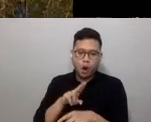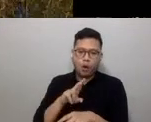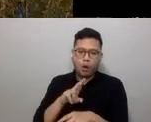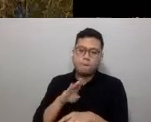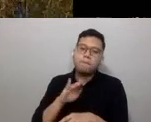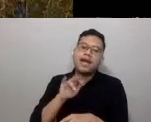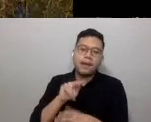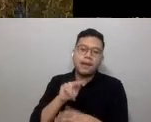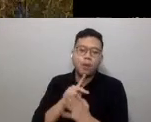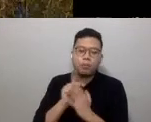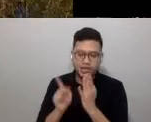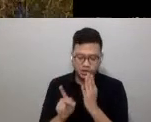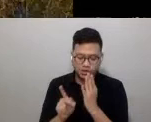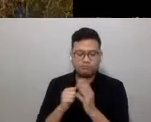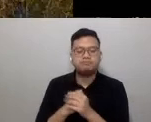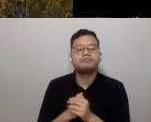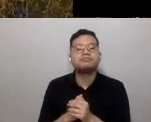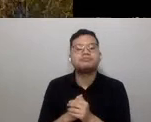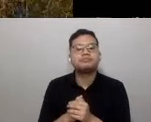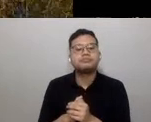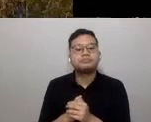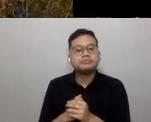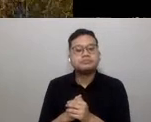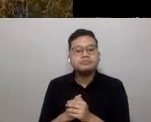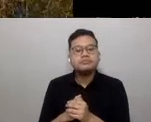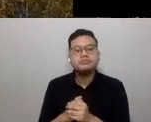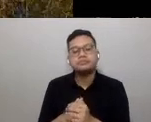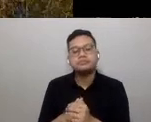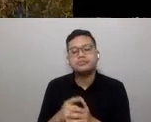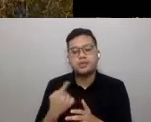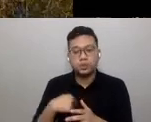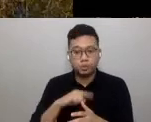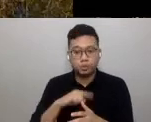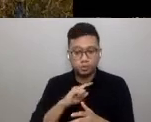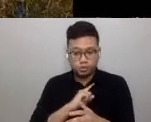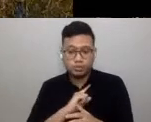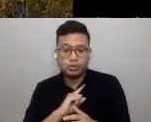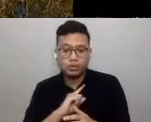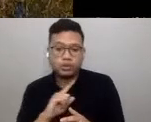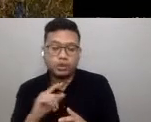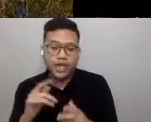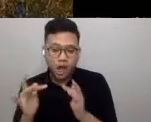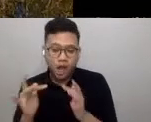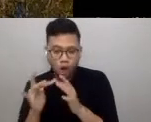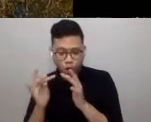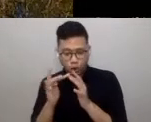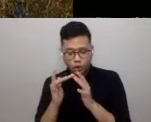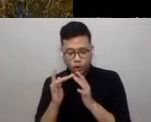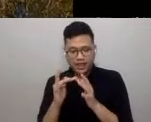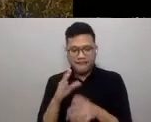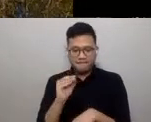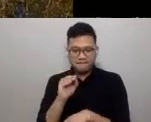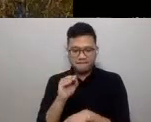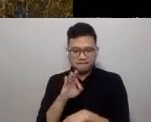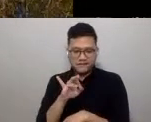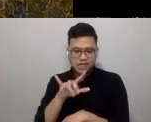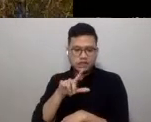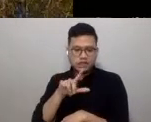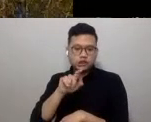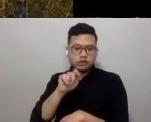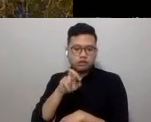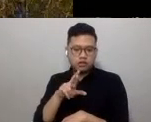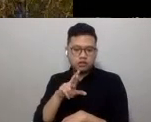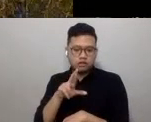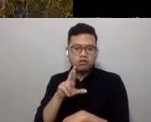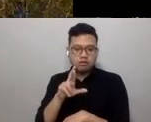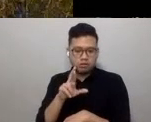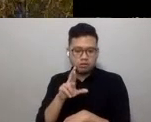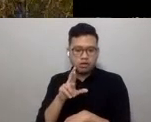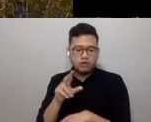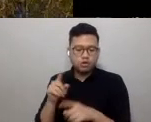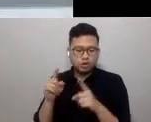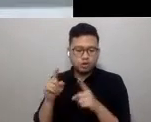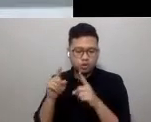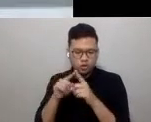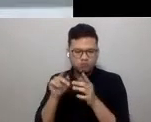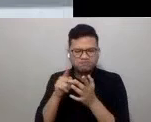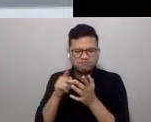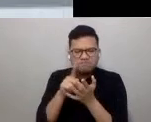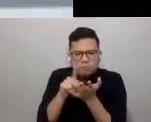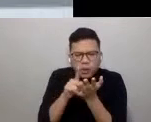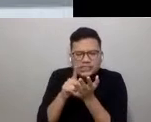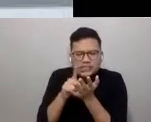and when they are richly foliated, can act as environmental filters and sponges to noxious pollutants.